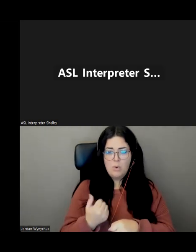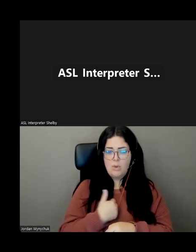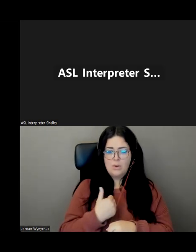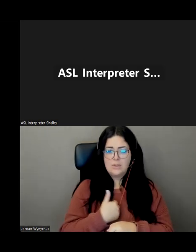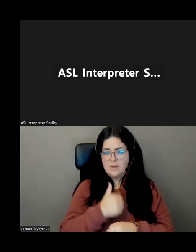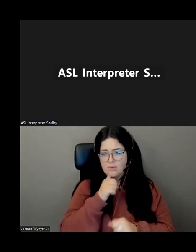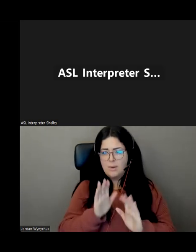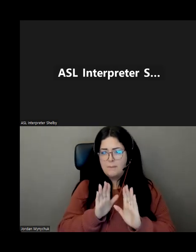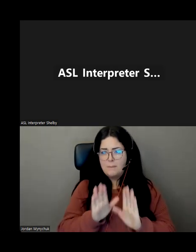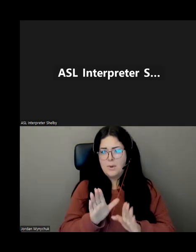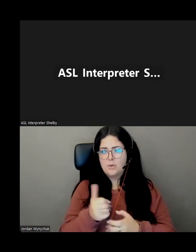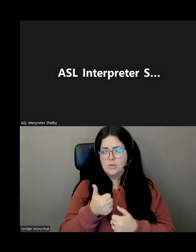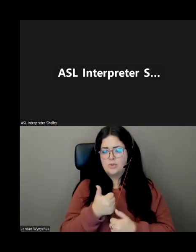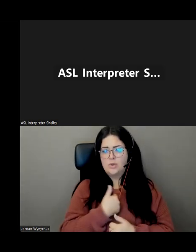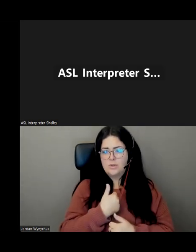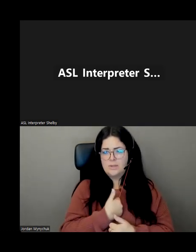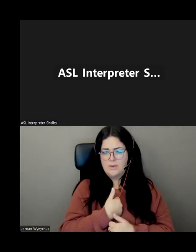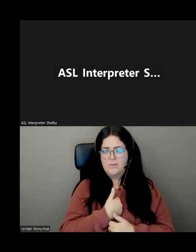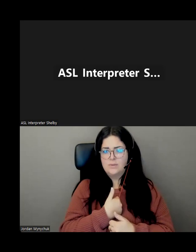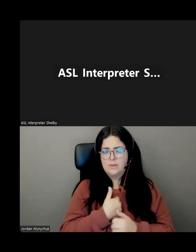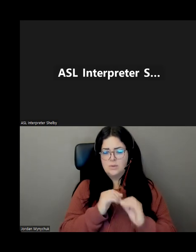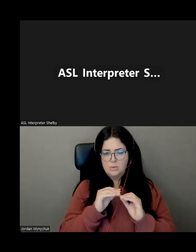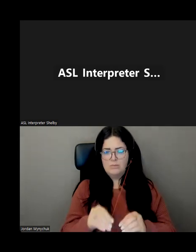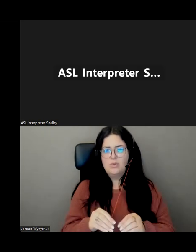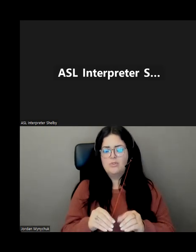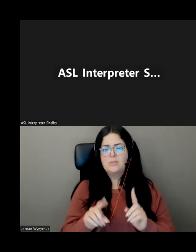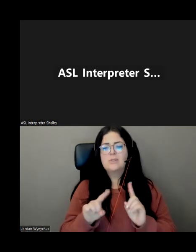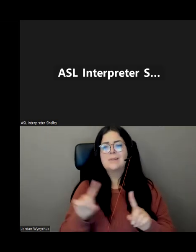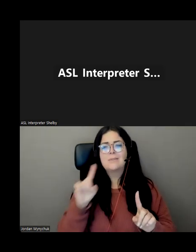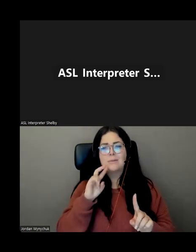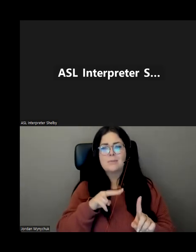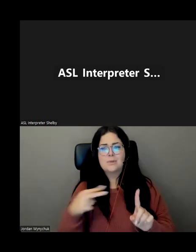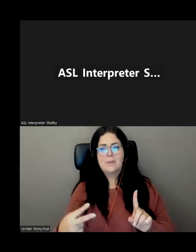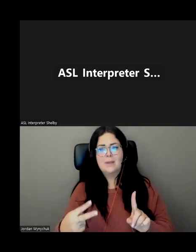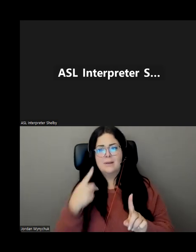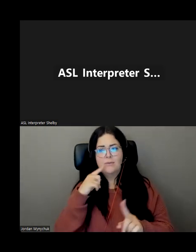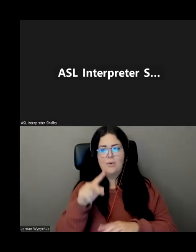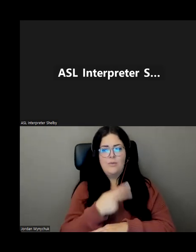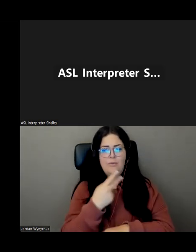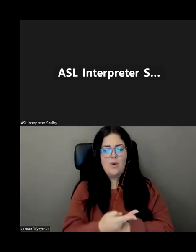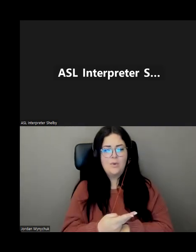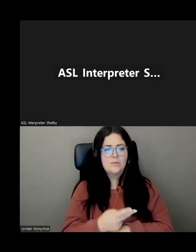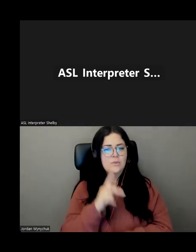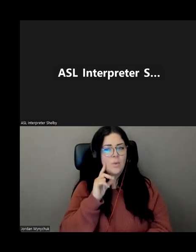interesting thing but it puts a whole different perspective on falls and so i tuned in just to kind of hear what i could see and